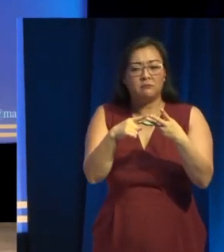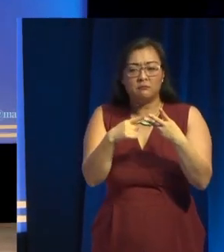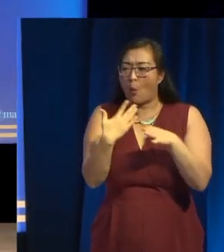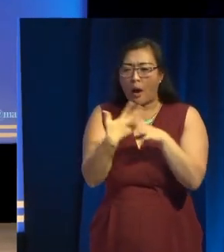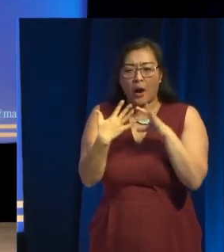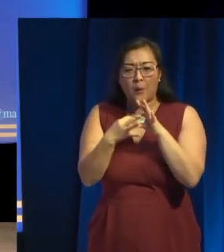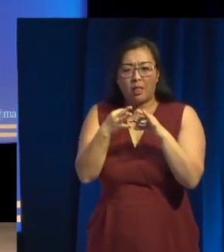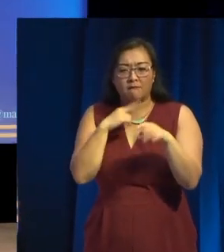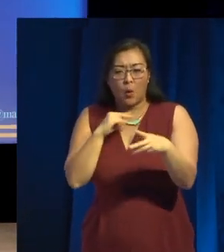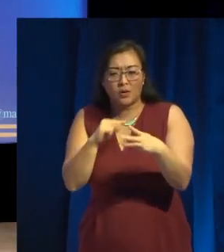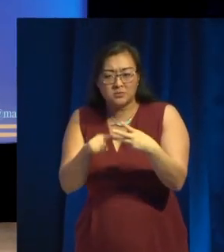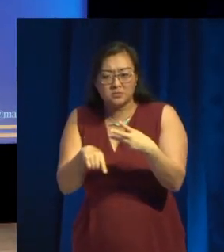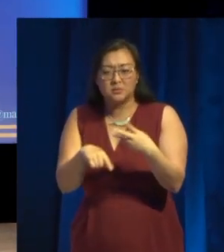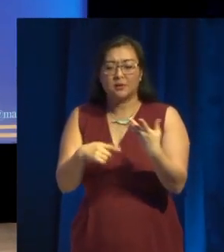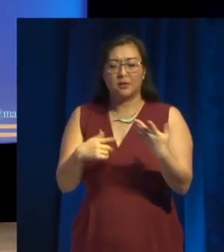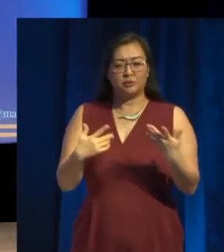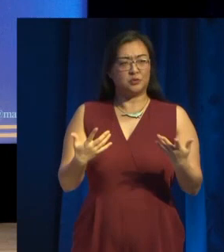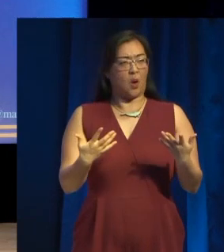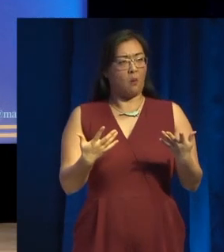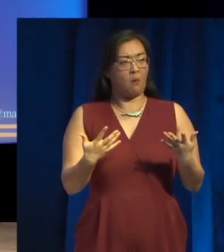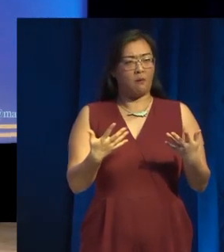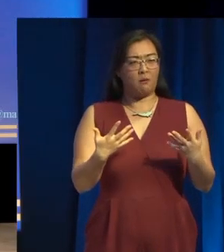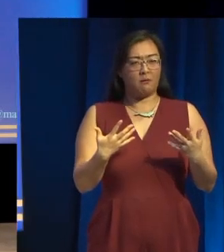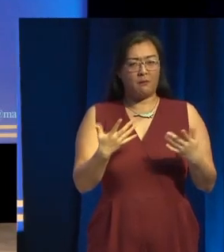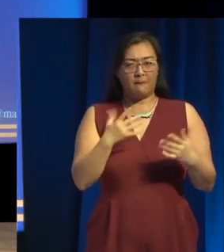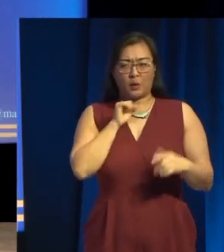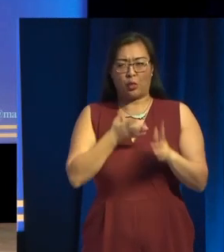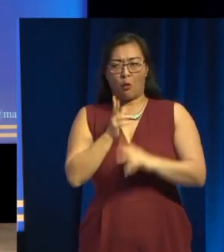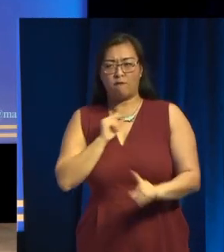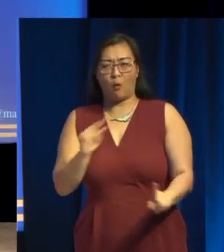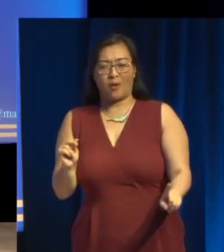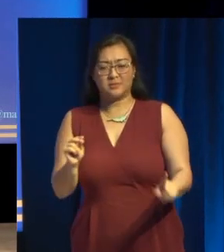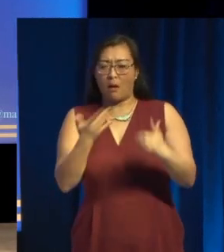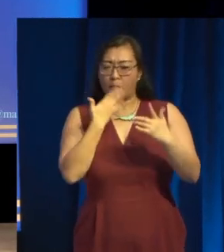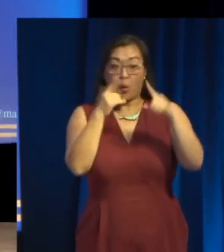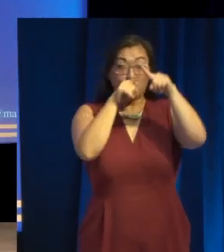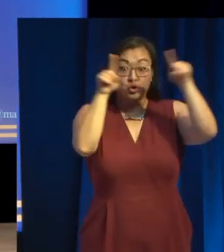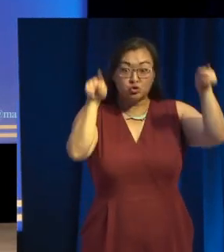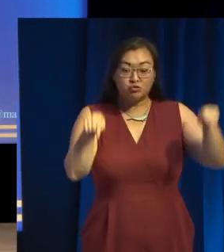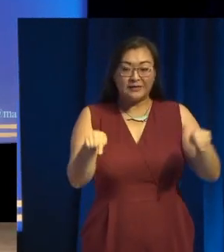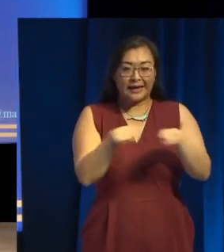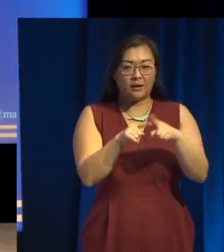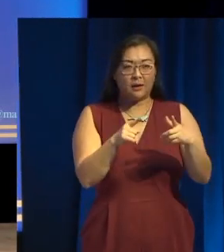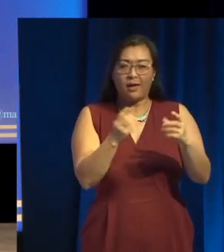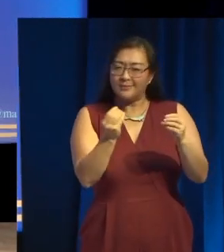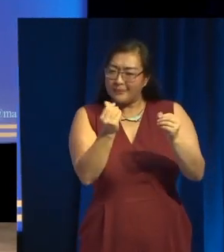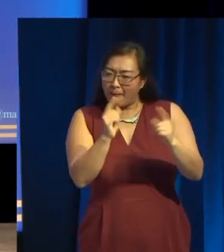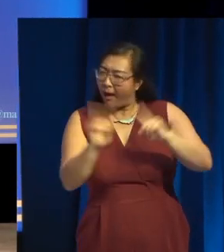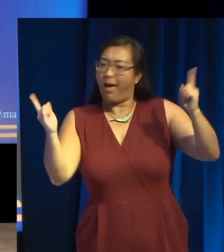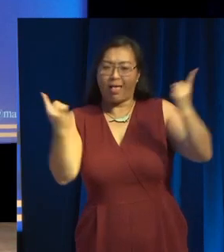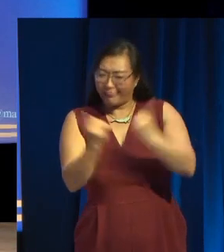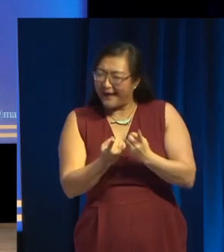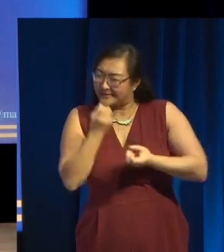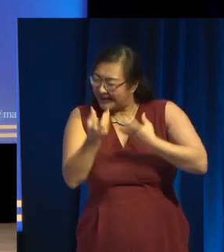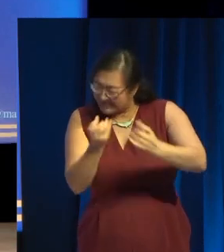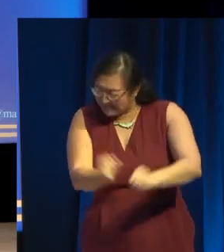things change that you might not necessarily realize. So, you don't have to go through the same misery I went through. Start off as we do